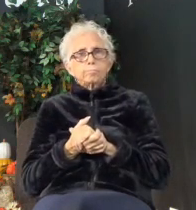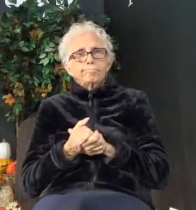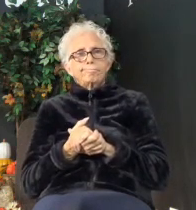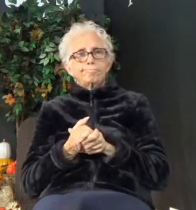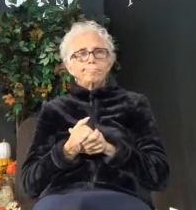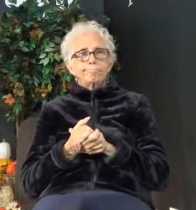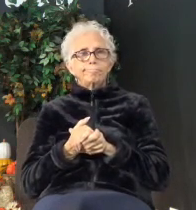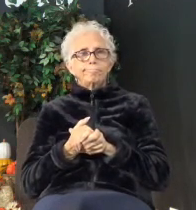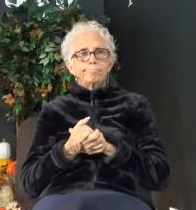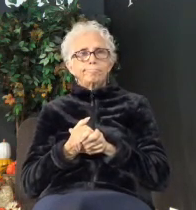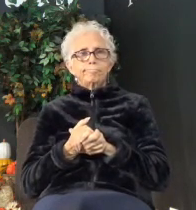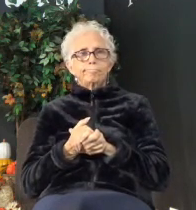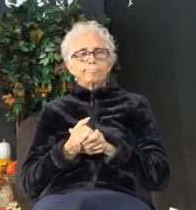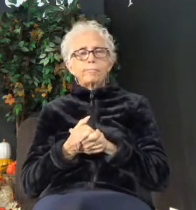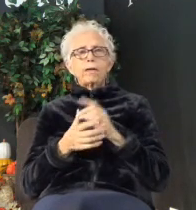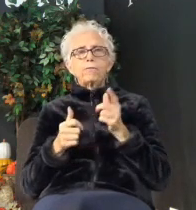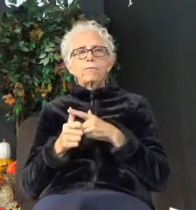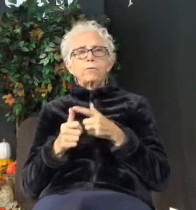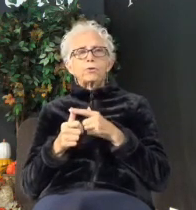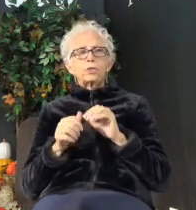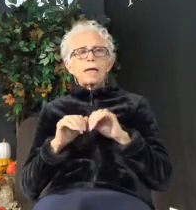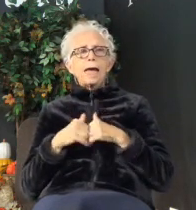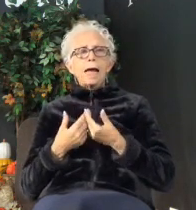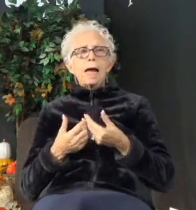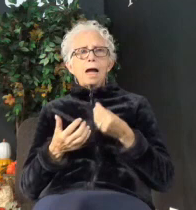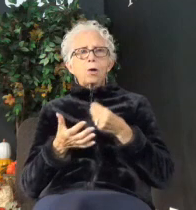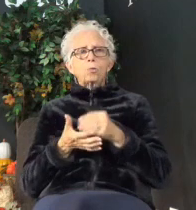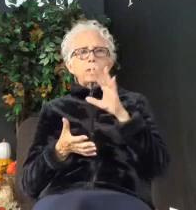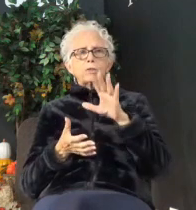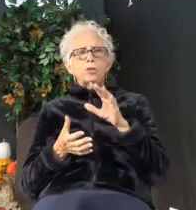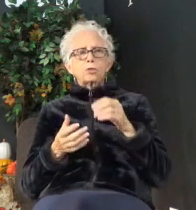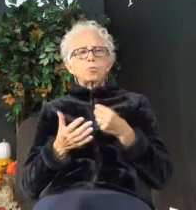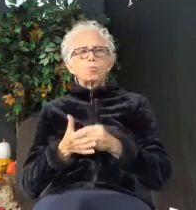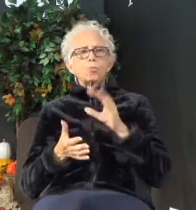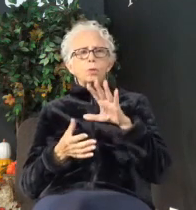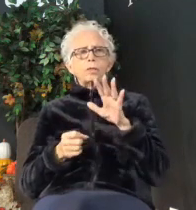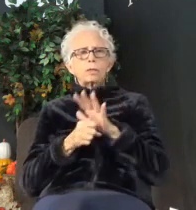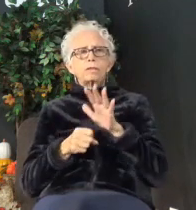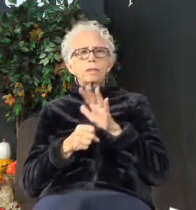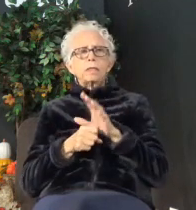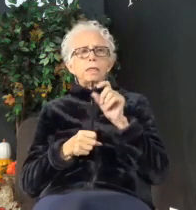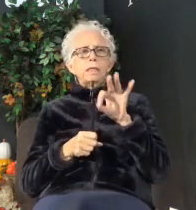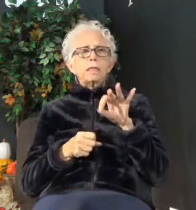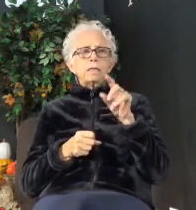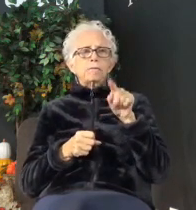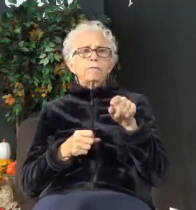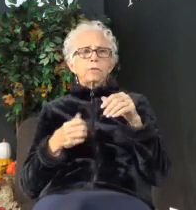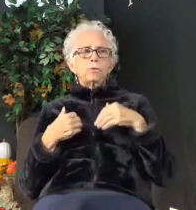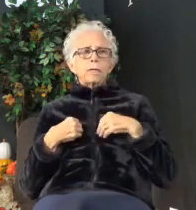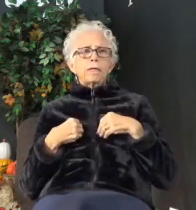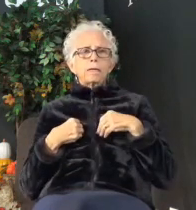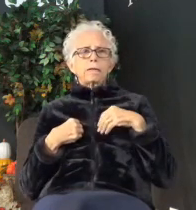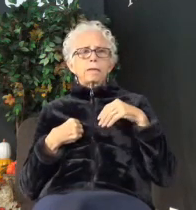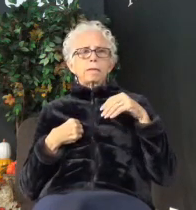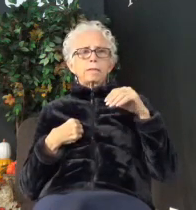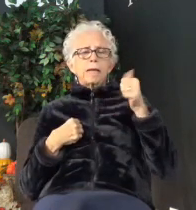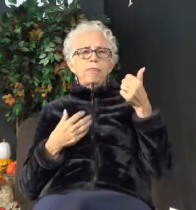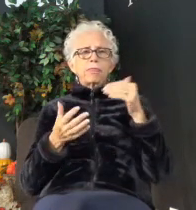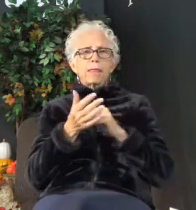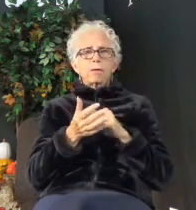So, first off, how rich is rich enough? So if you have $10,000 in the bank,